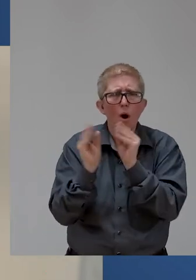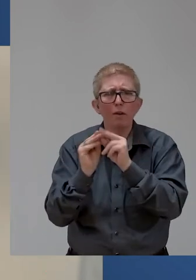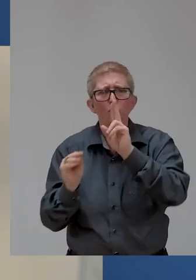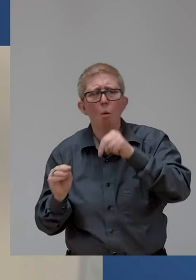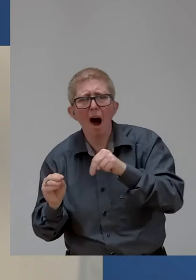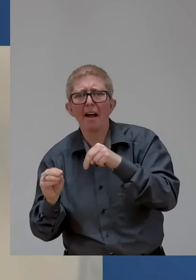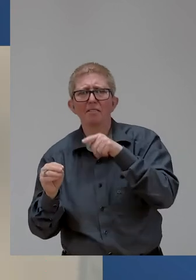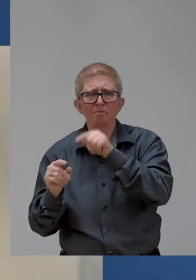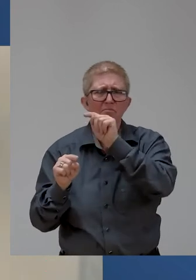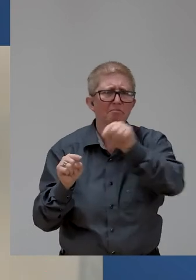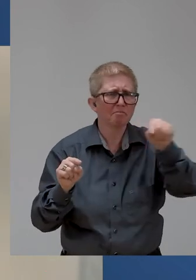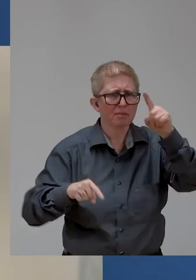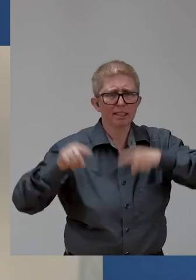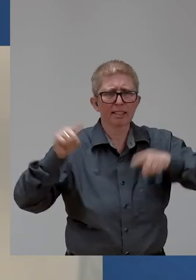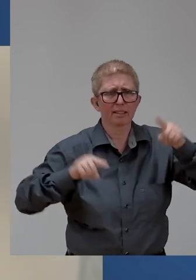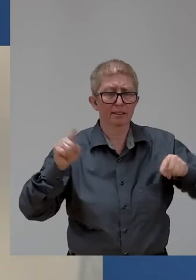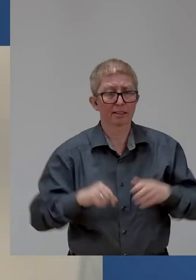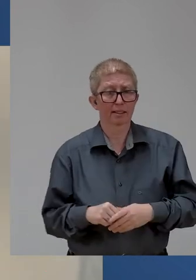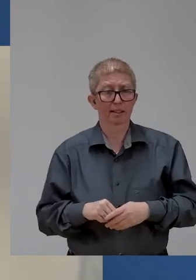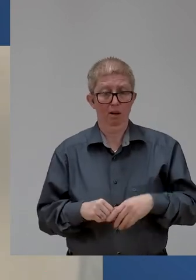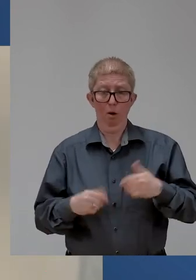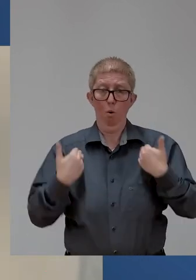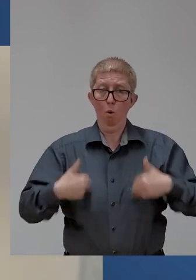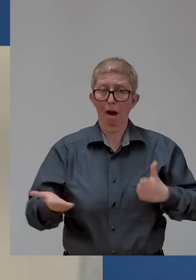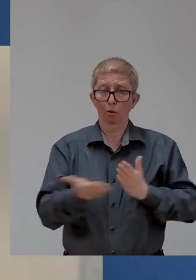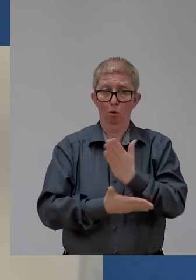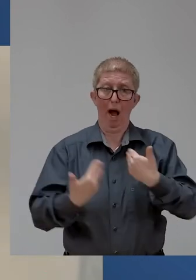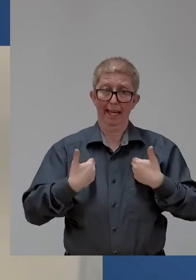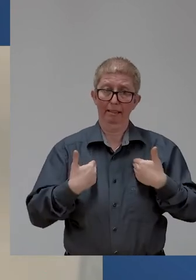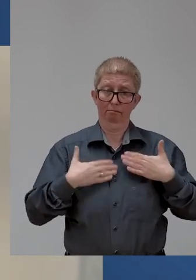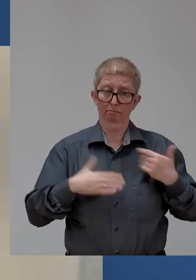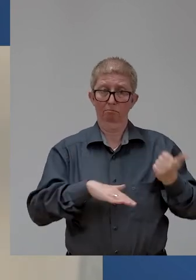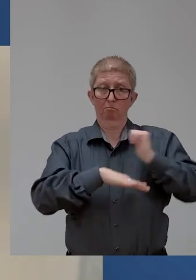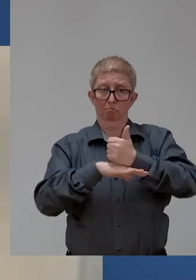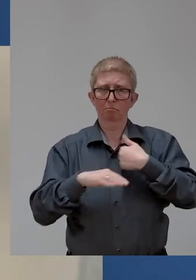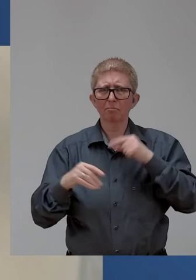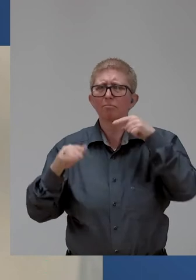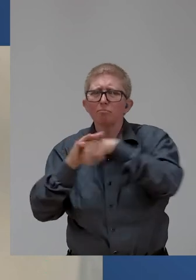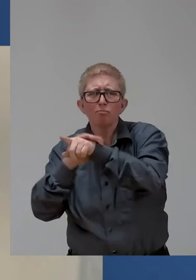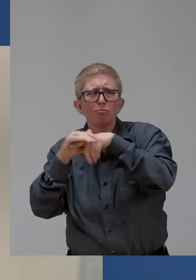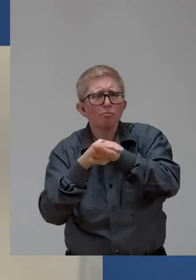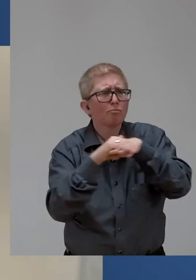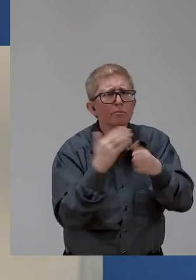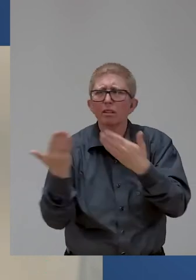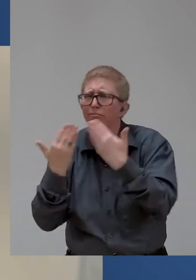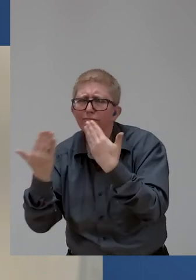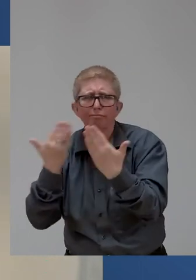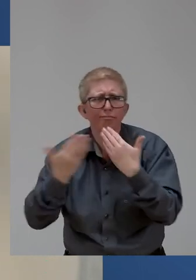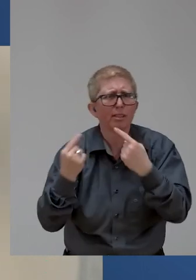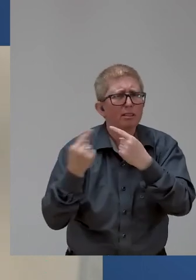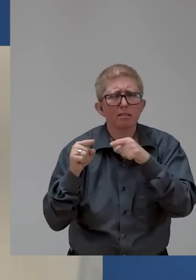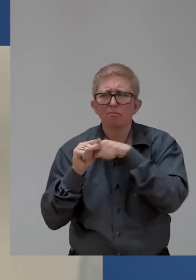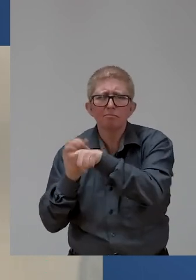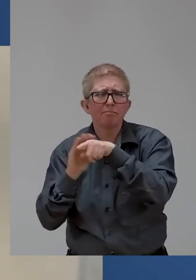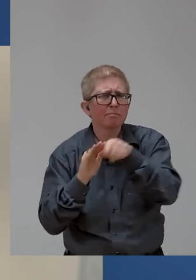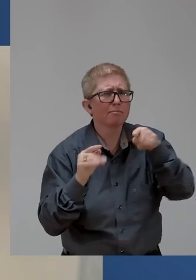advisor, I cover a range of issues that require me to attend very different meetings, negotiations, and side events, often back to back in completely different